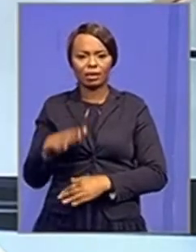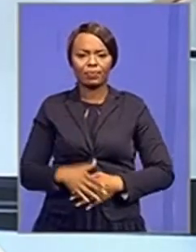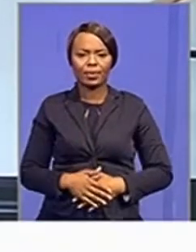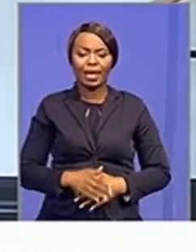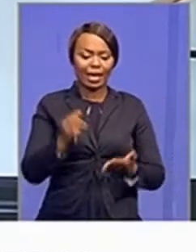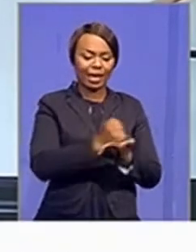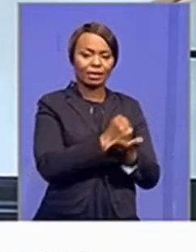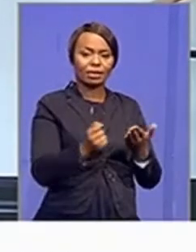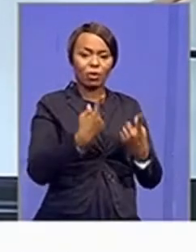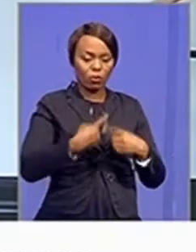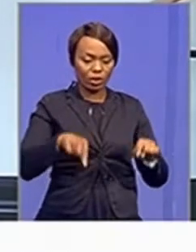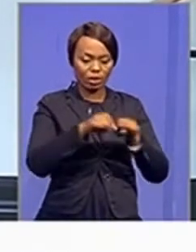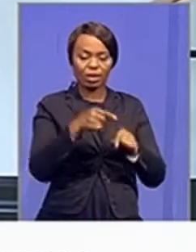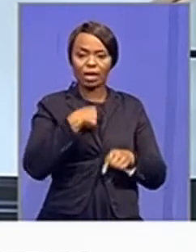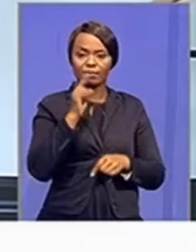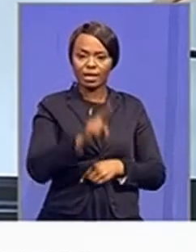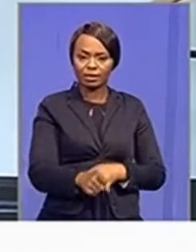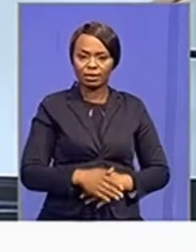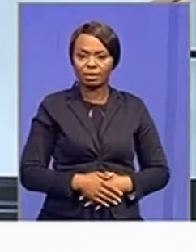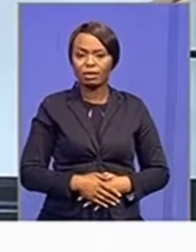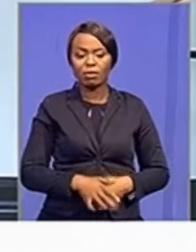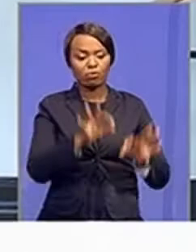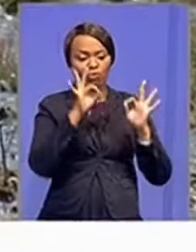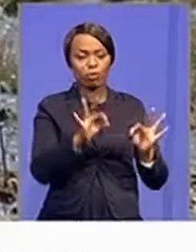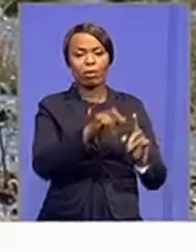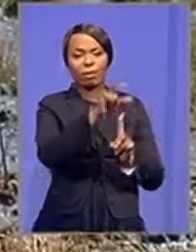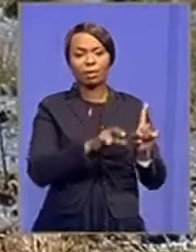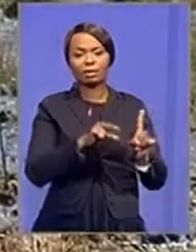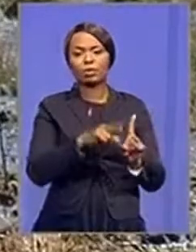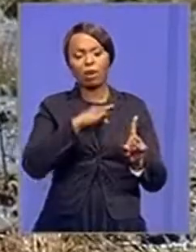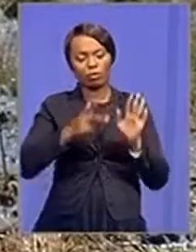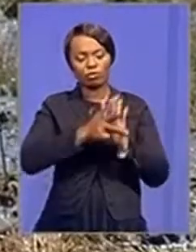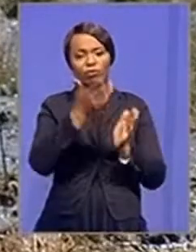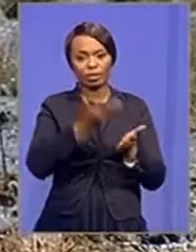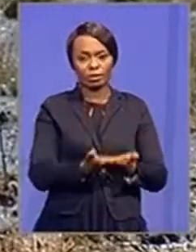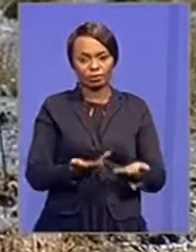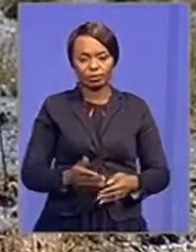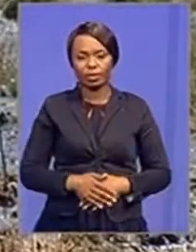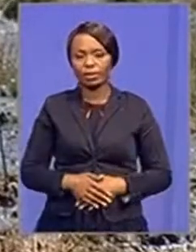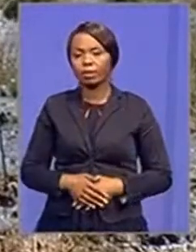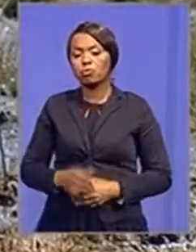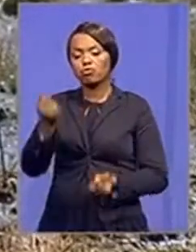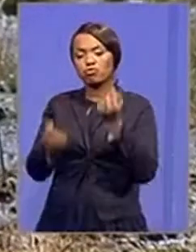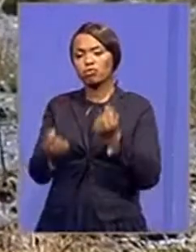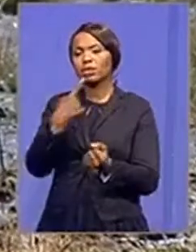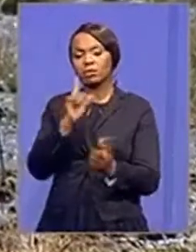registered with us as competent people so that they can be held accountable. They have to registered with as possible.